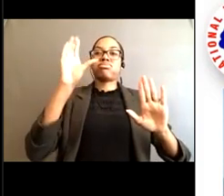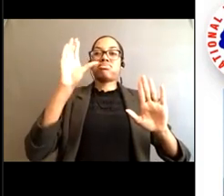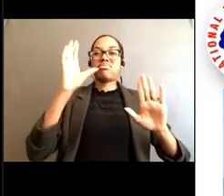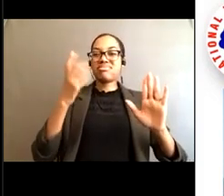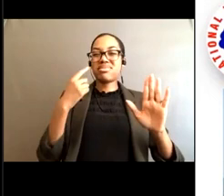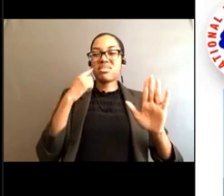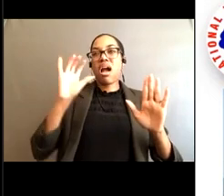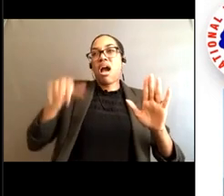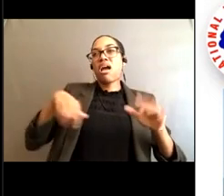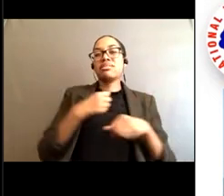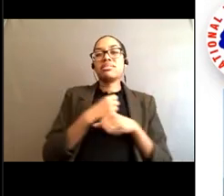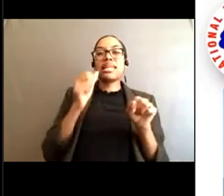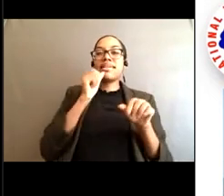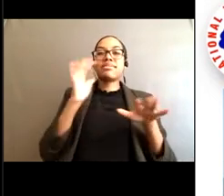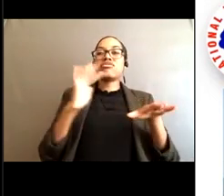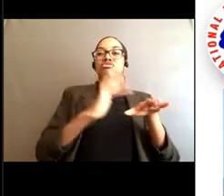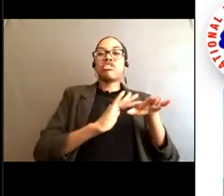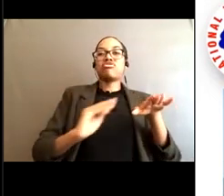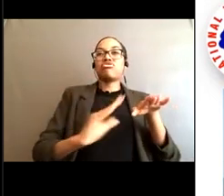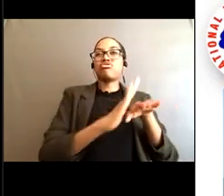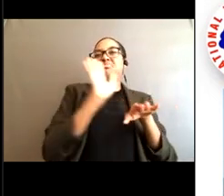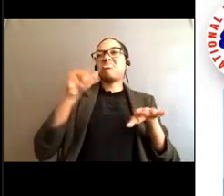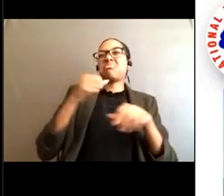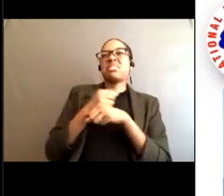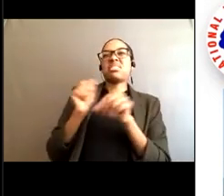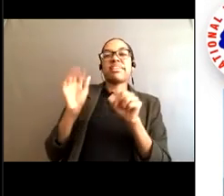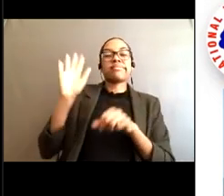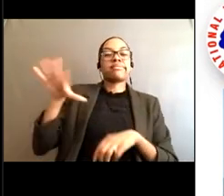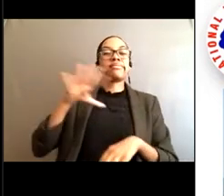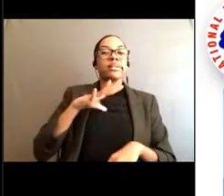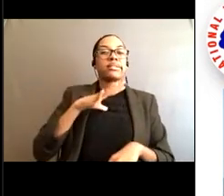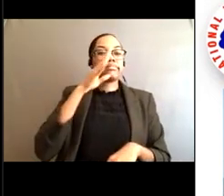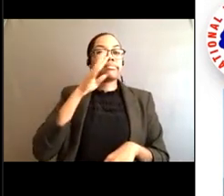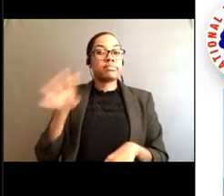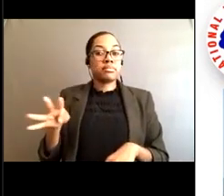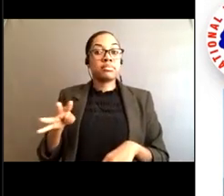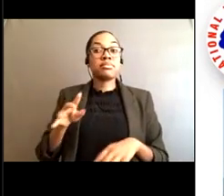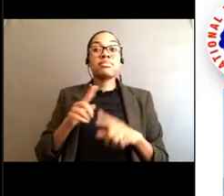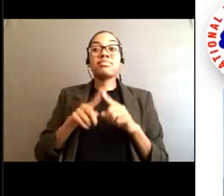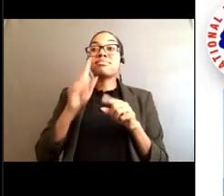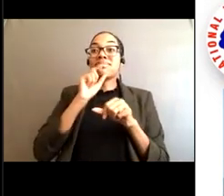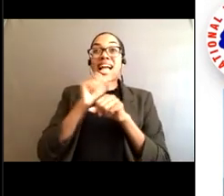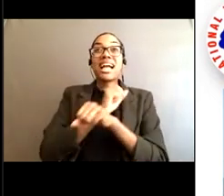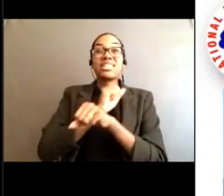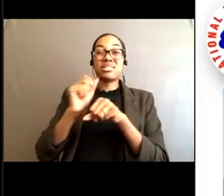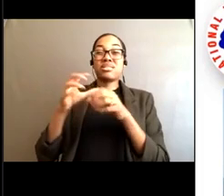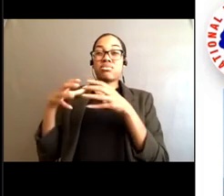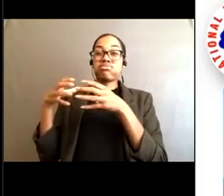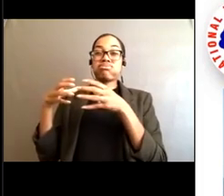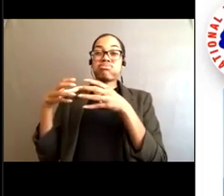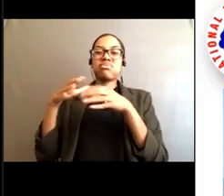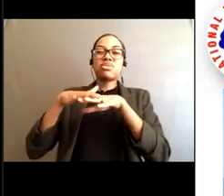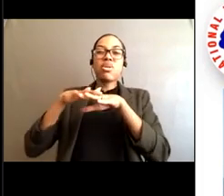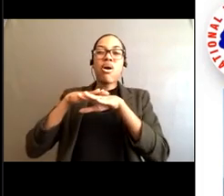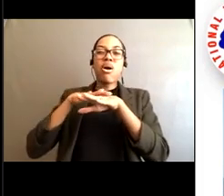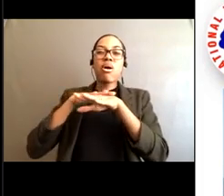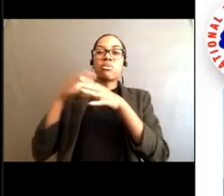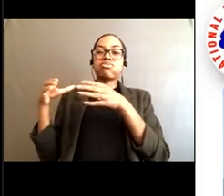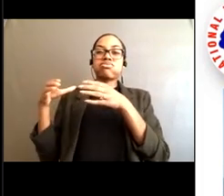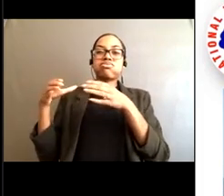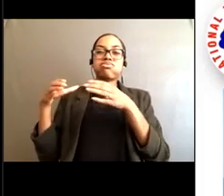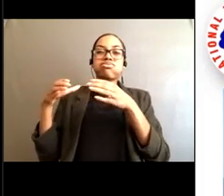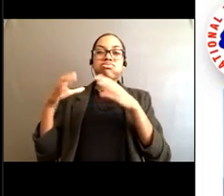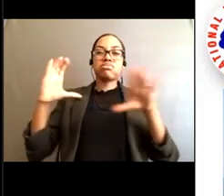unfortunately, Hurricane Lorenzo was a slow moving, powerful hurricane. And so it generated